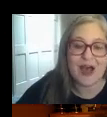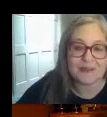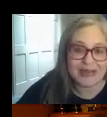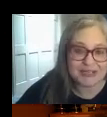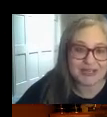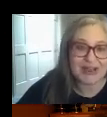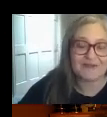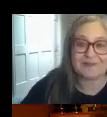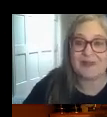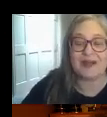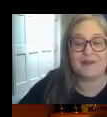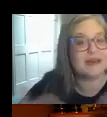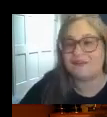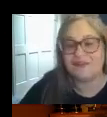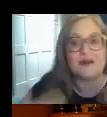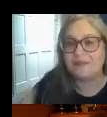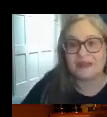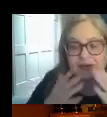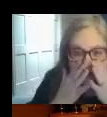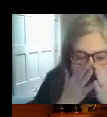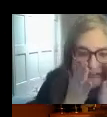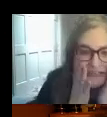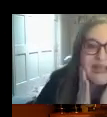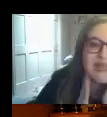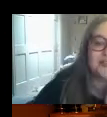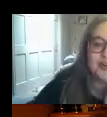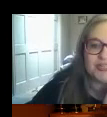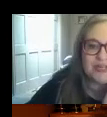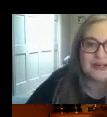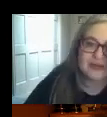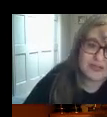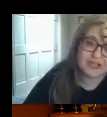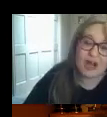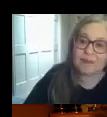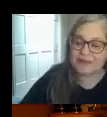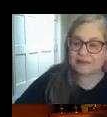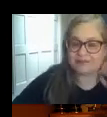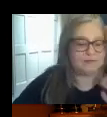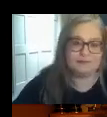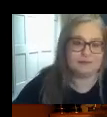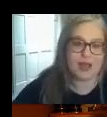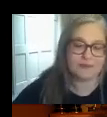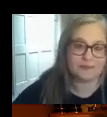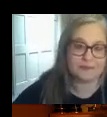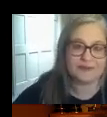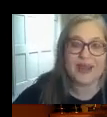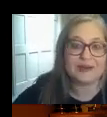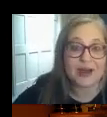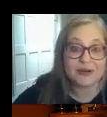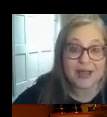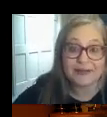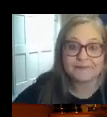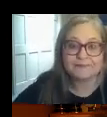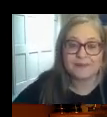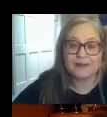accommodation every minute of therapy or specially designed instruction should all be um provided